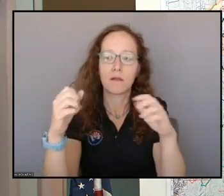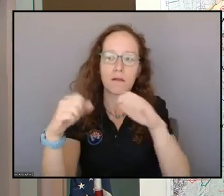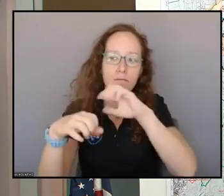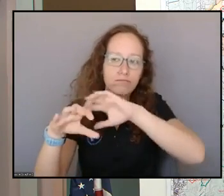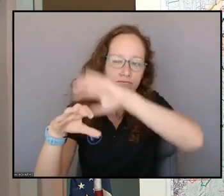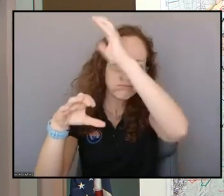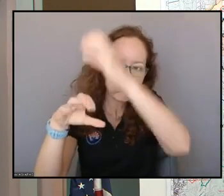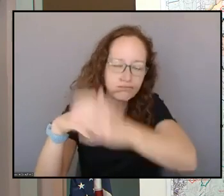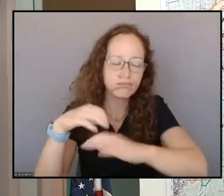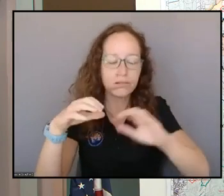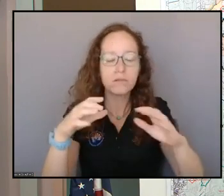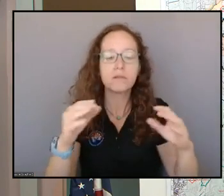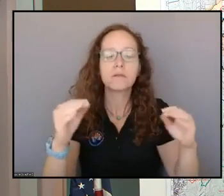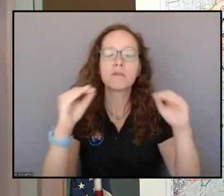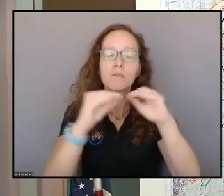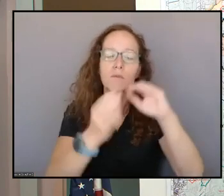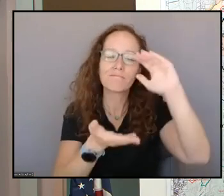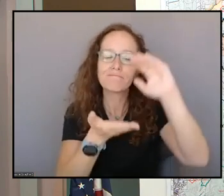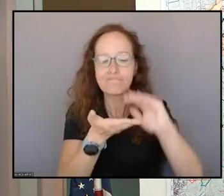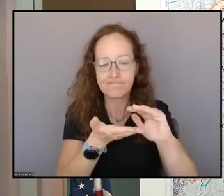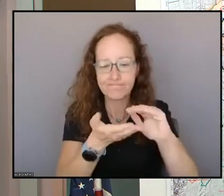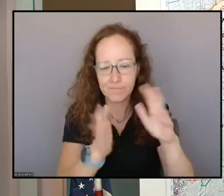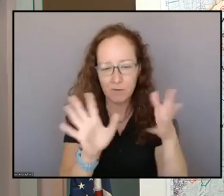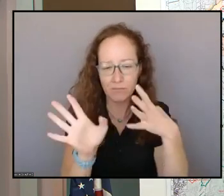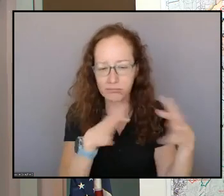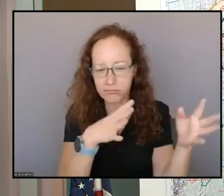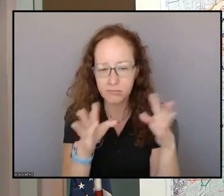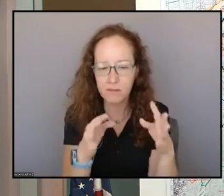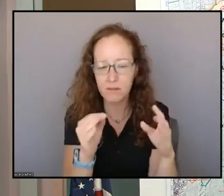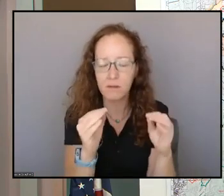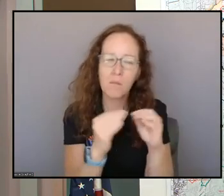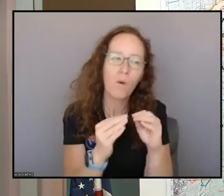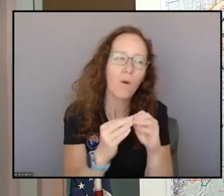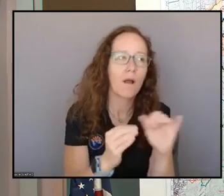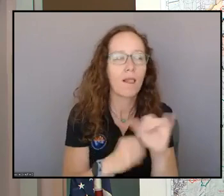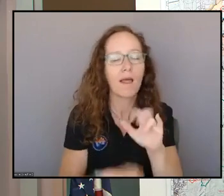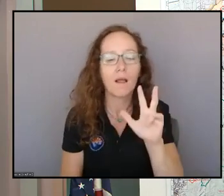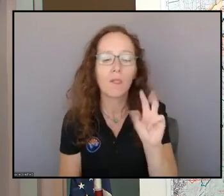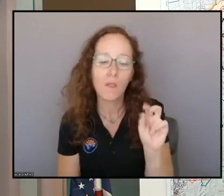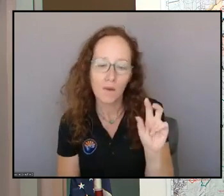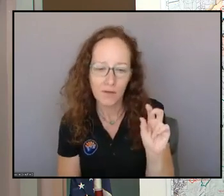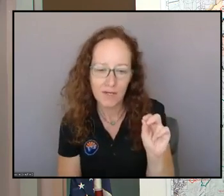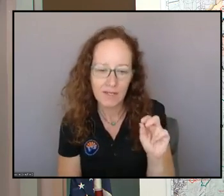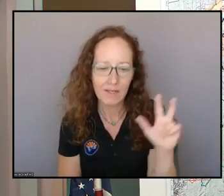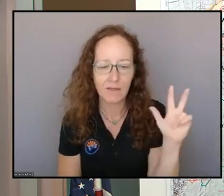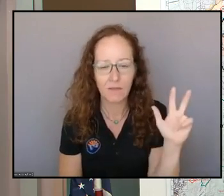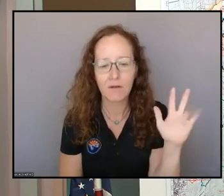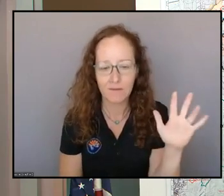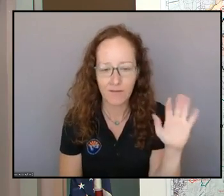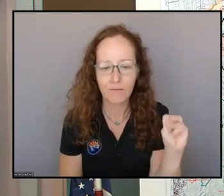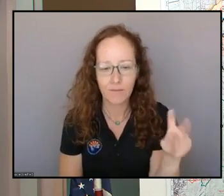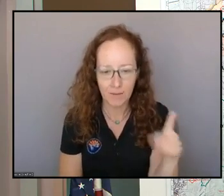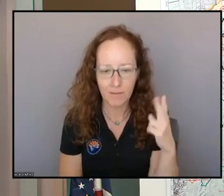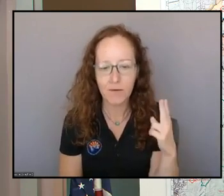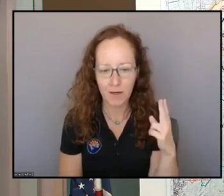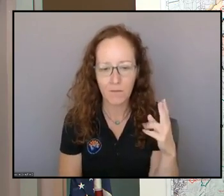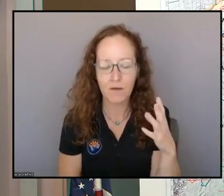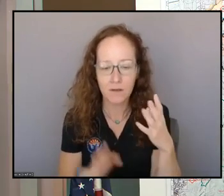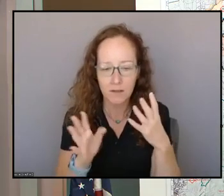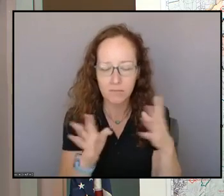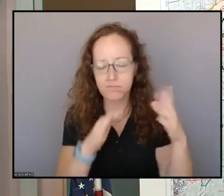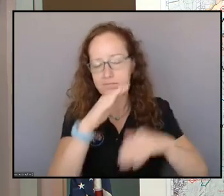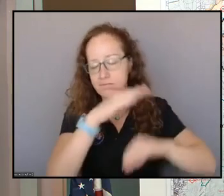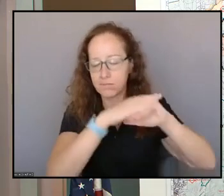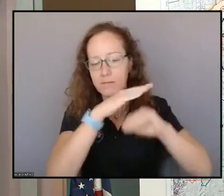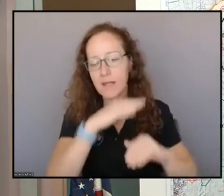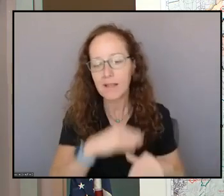likely to see a reduction in that, getting a little bit closer into that 30 to 35 mile-an-hour range for gusts. All of these are going to be